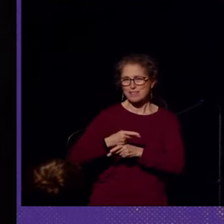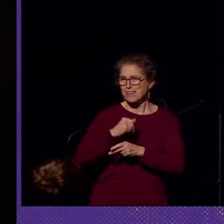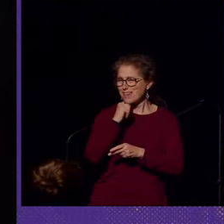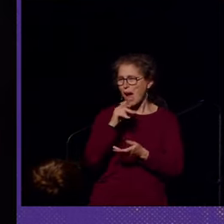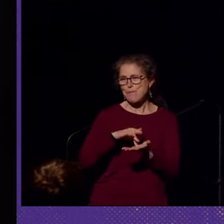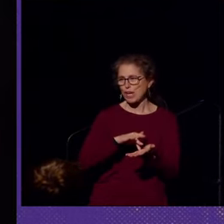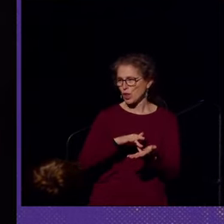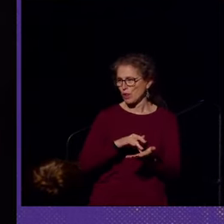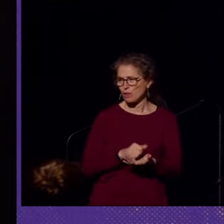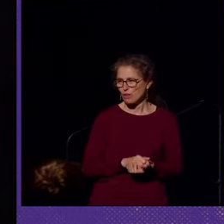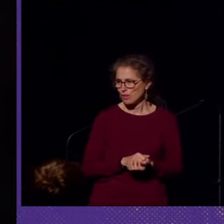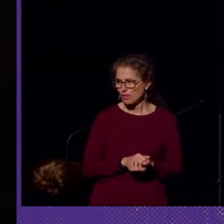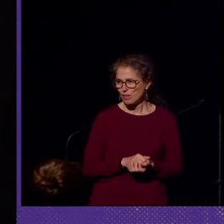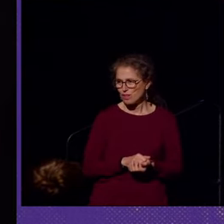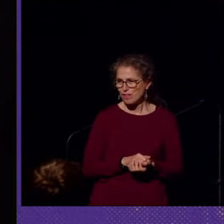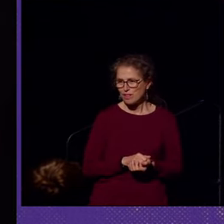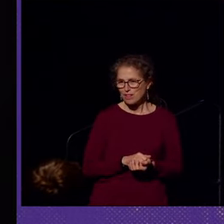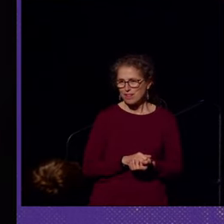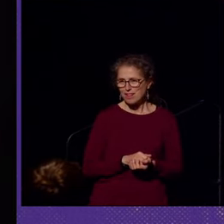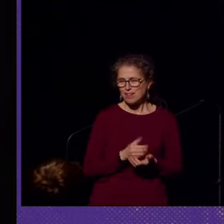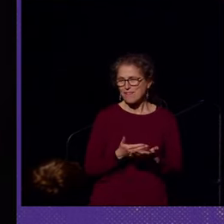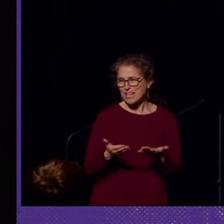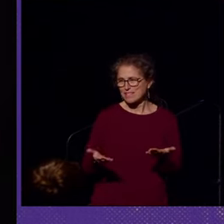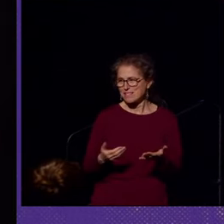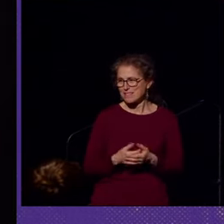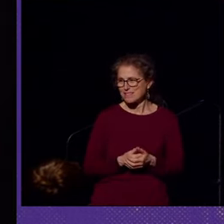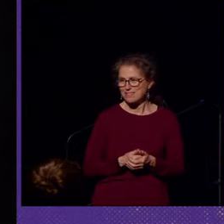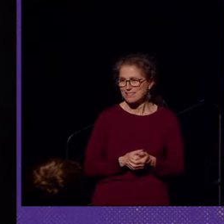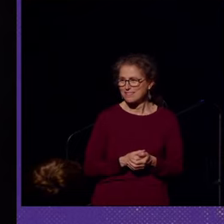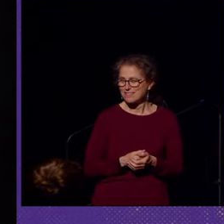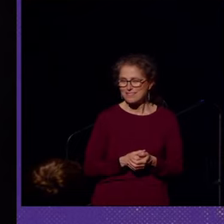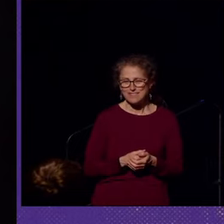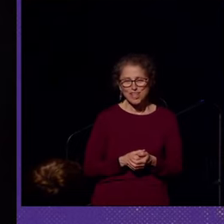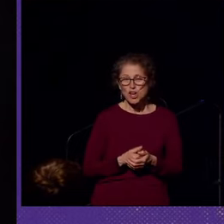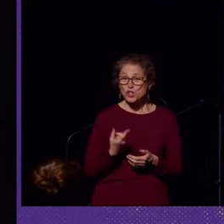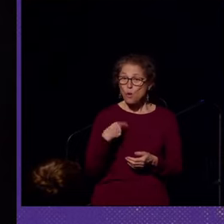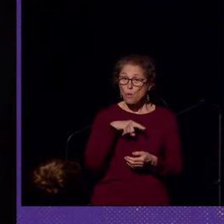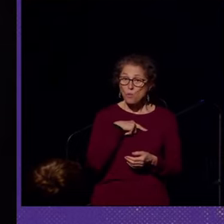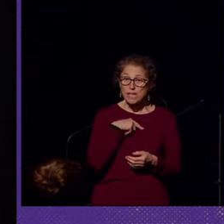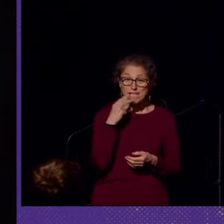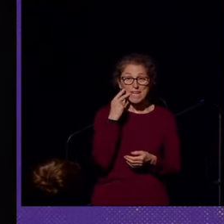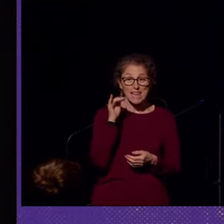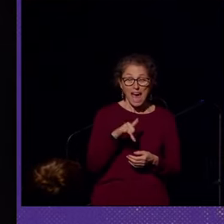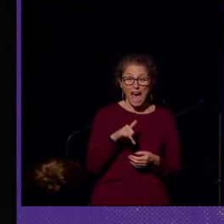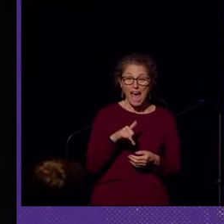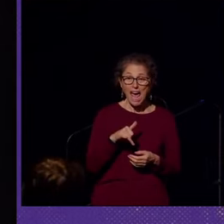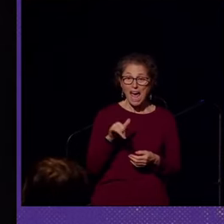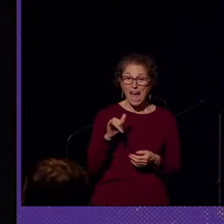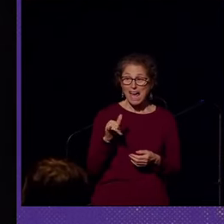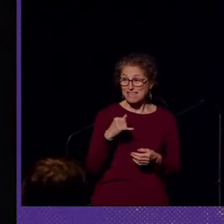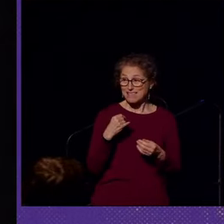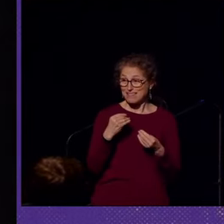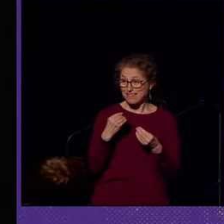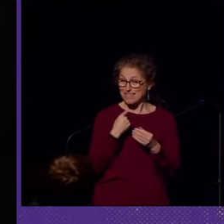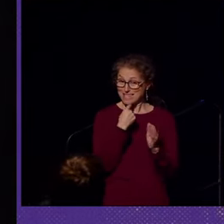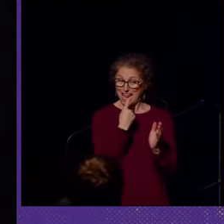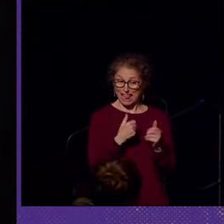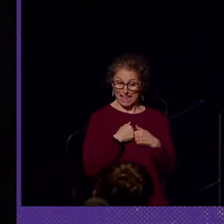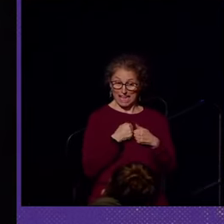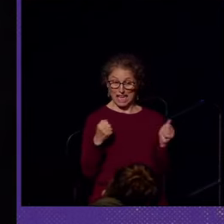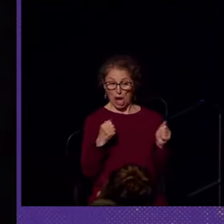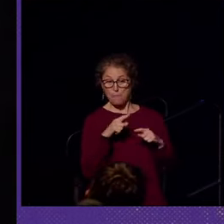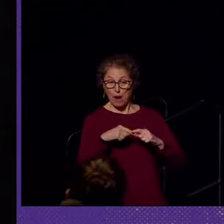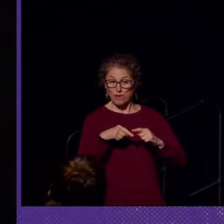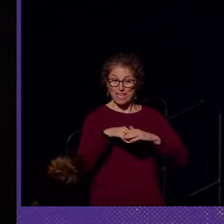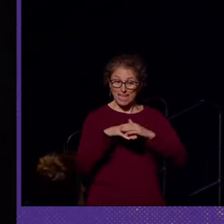medical assistive devices. So we see this ad that's kind of telling about accessibility